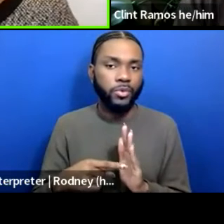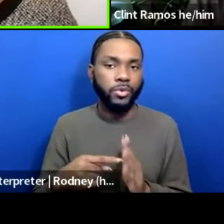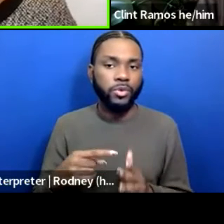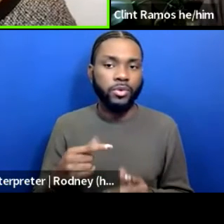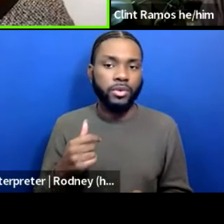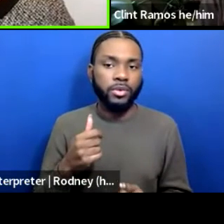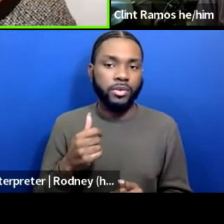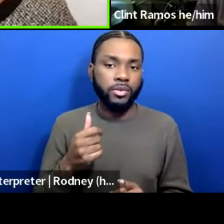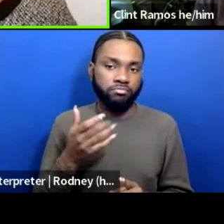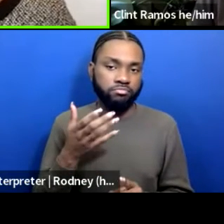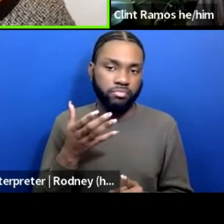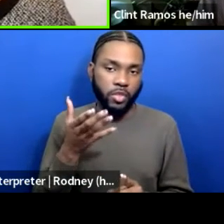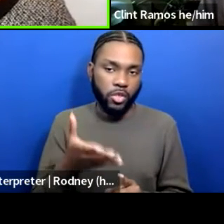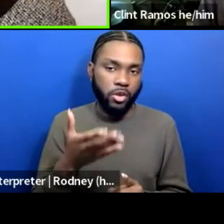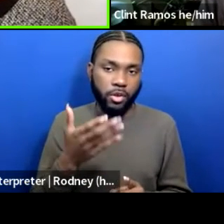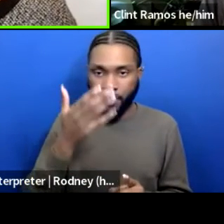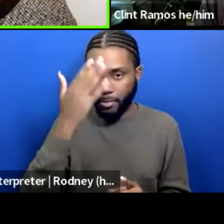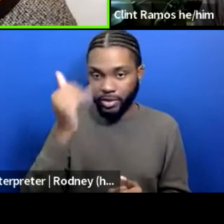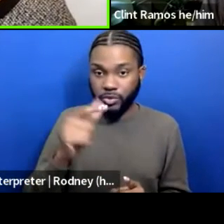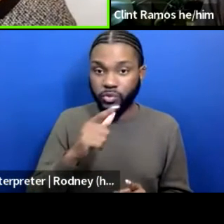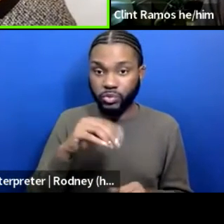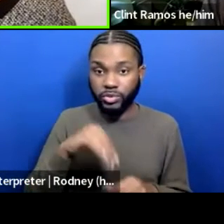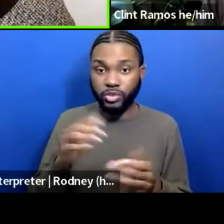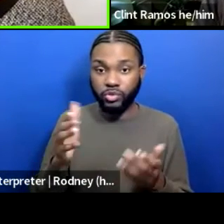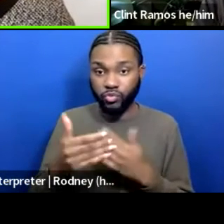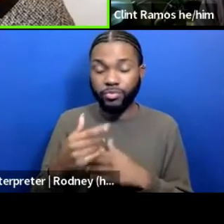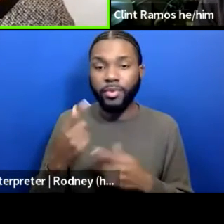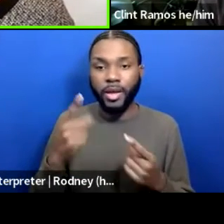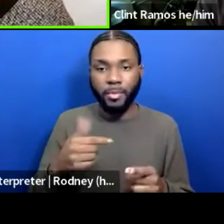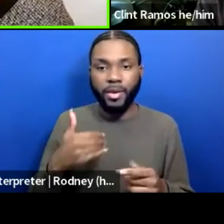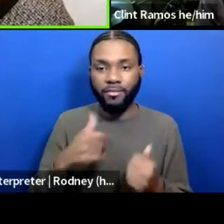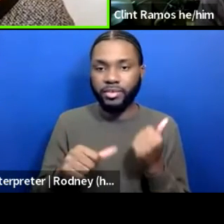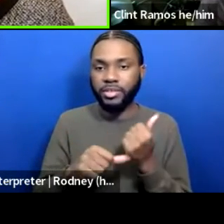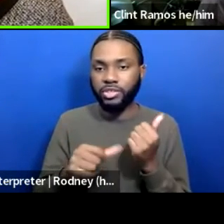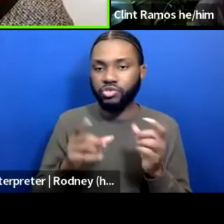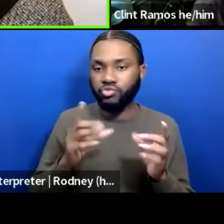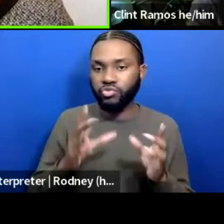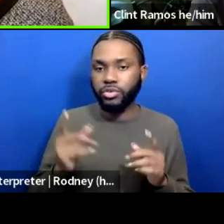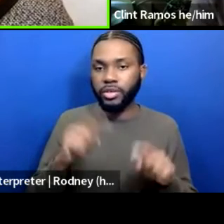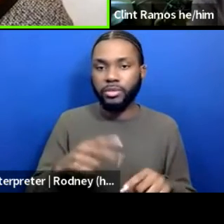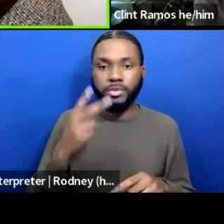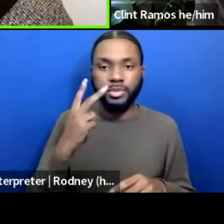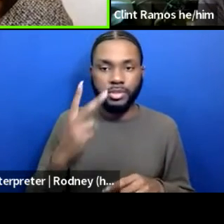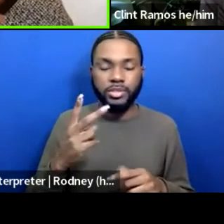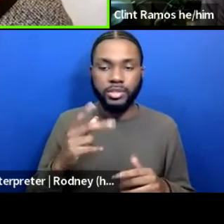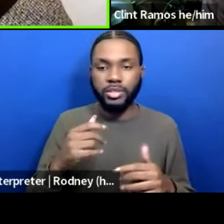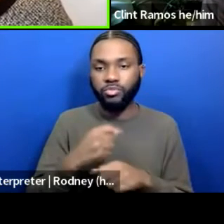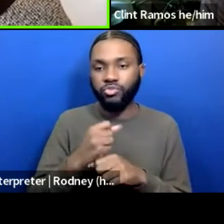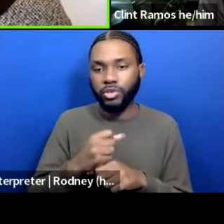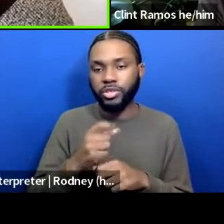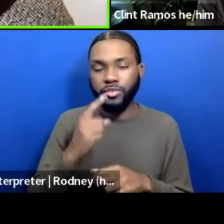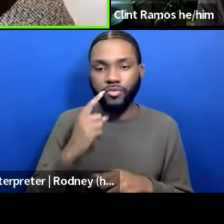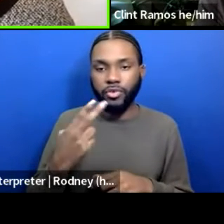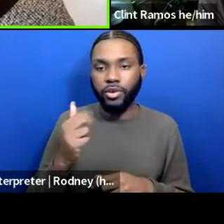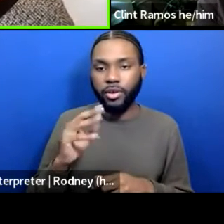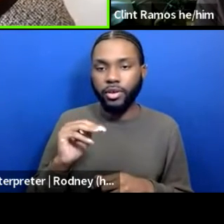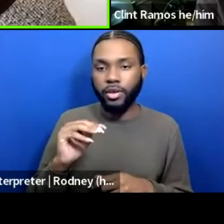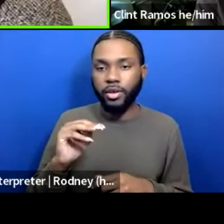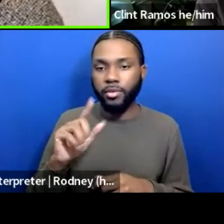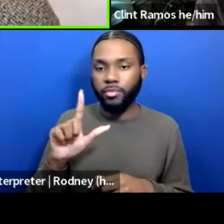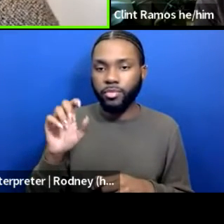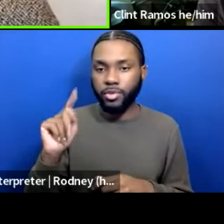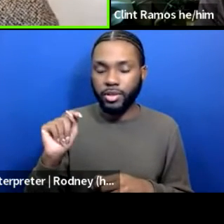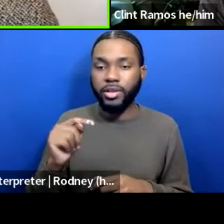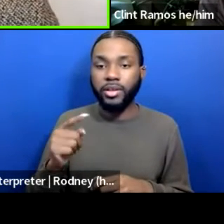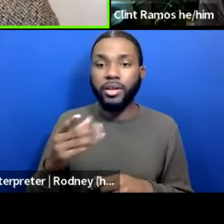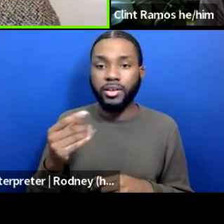is here because of who was in the room. So I had an assistant director who came to see this production of Hamlet I did at the public touring production. And he said,